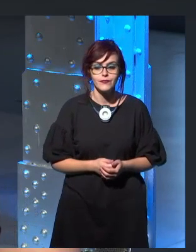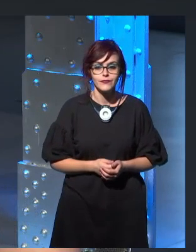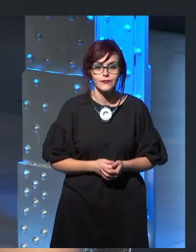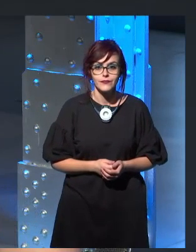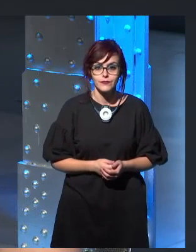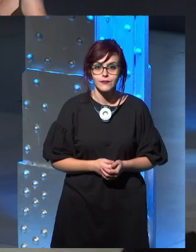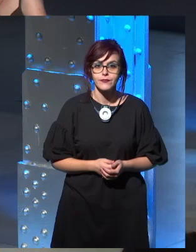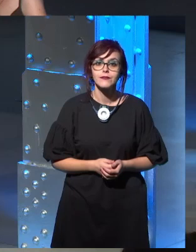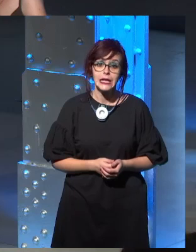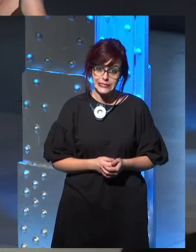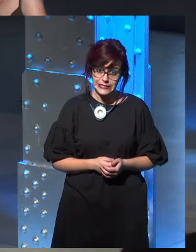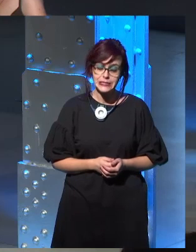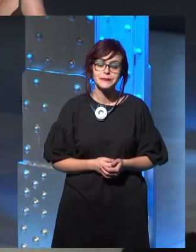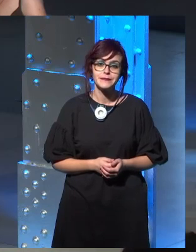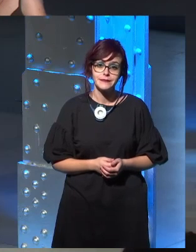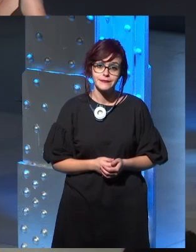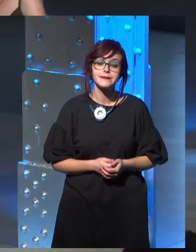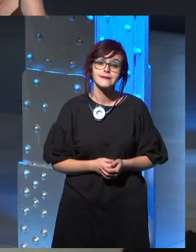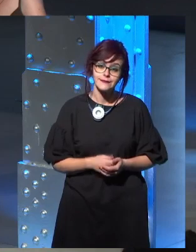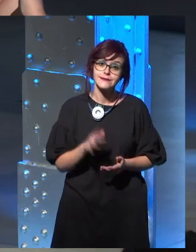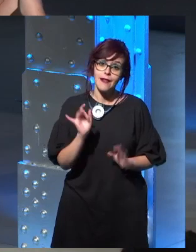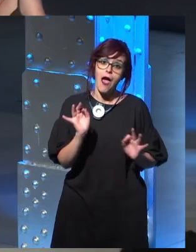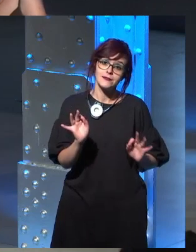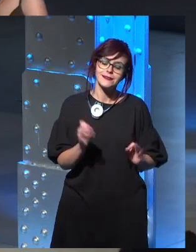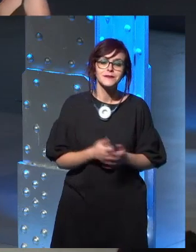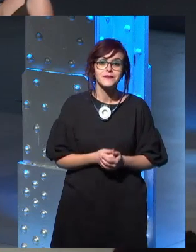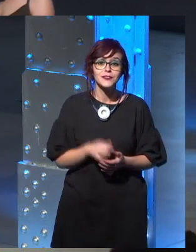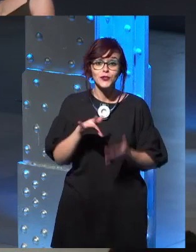Yes, actually. Um, when it's finished.